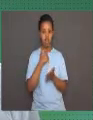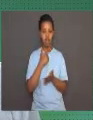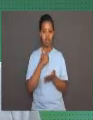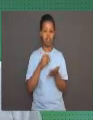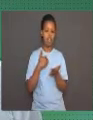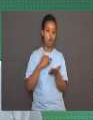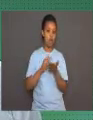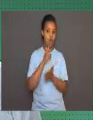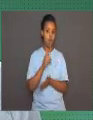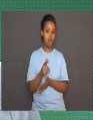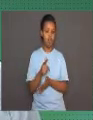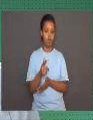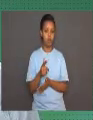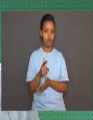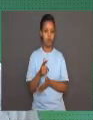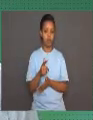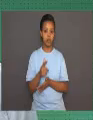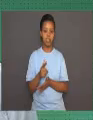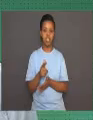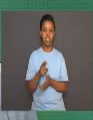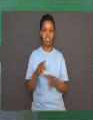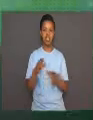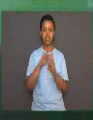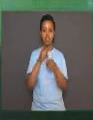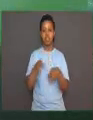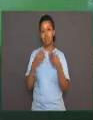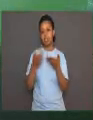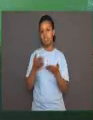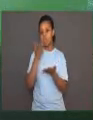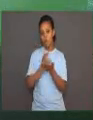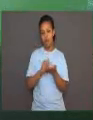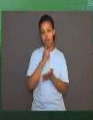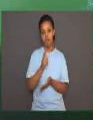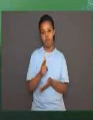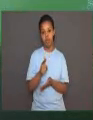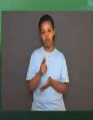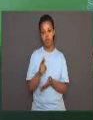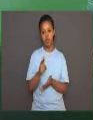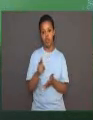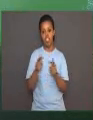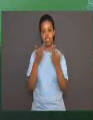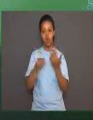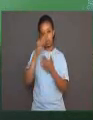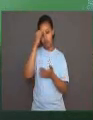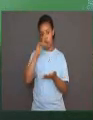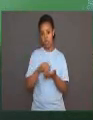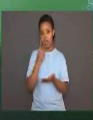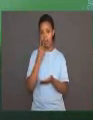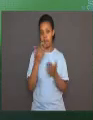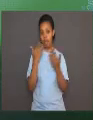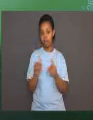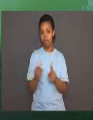lead to an anticipated response. As a review to what we just learned,